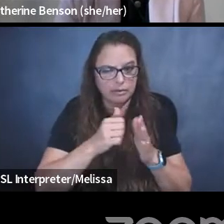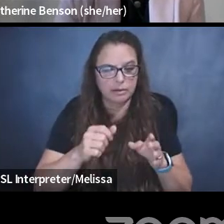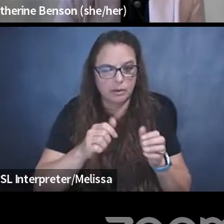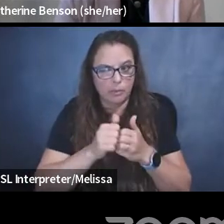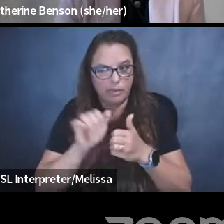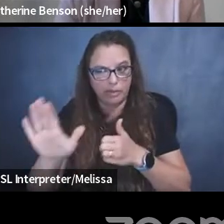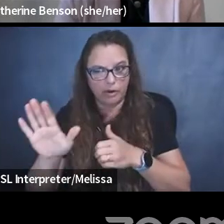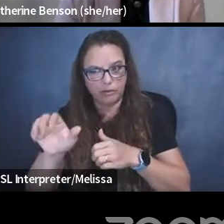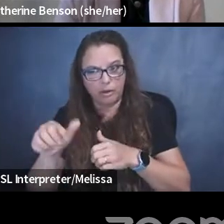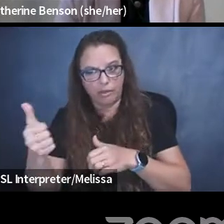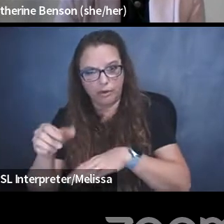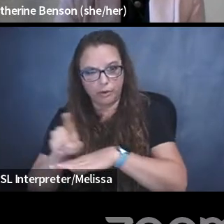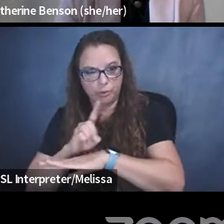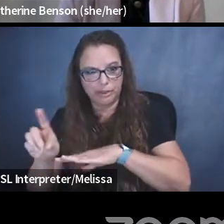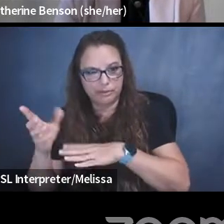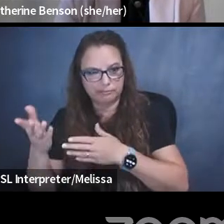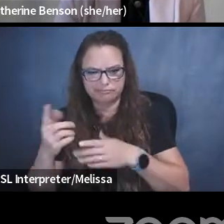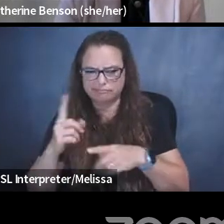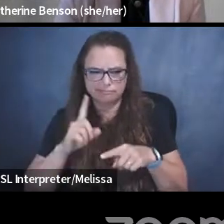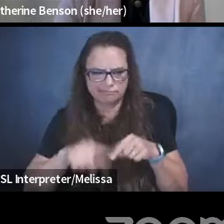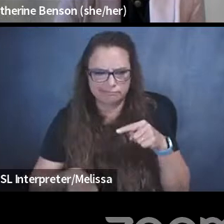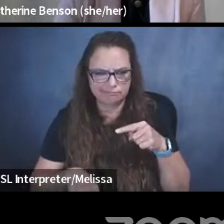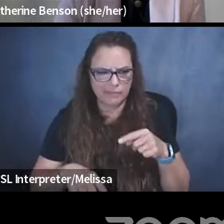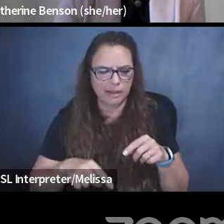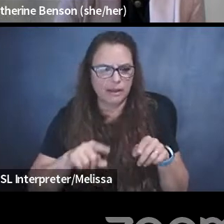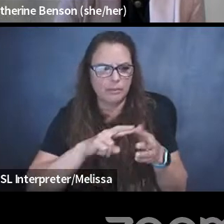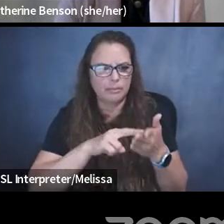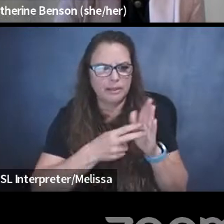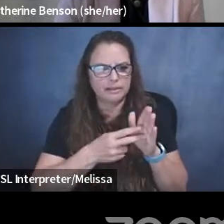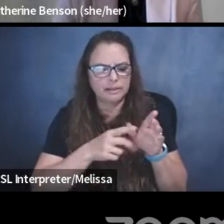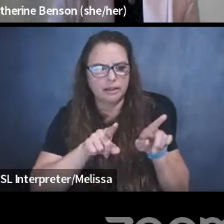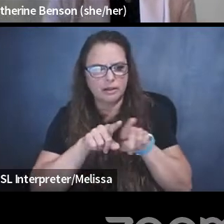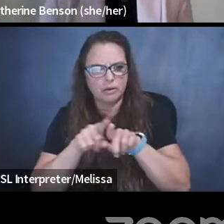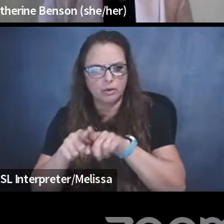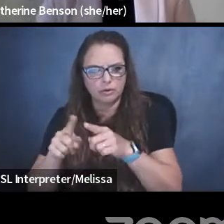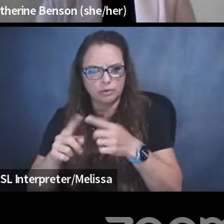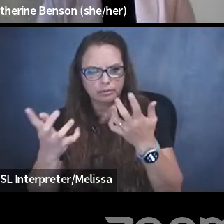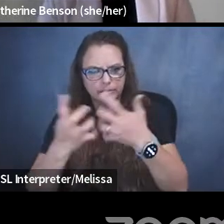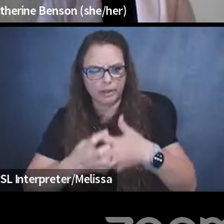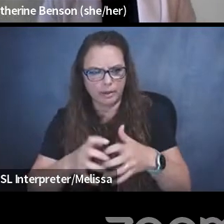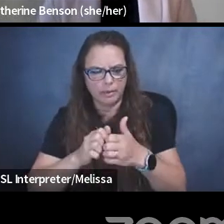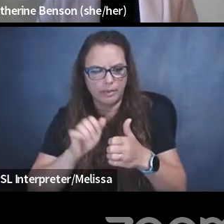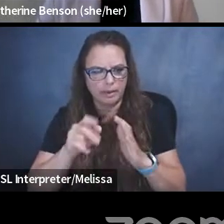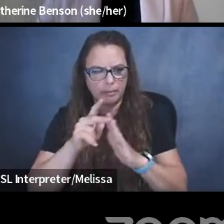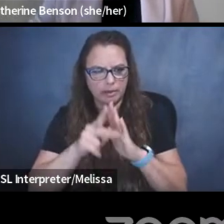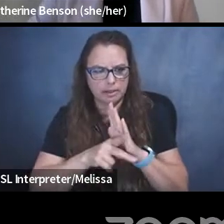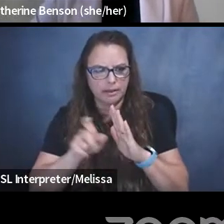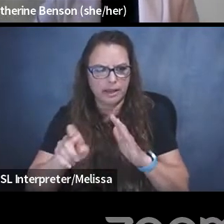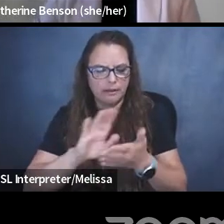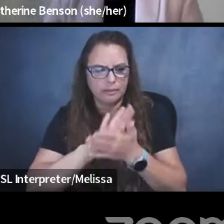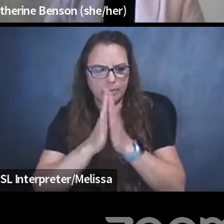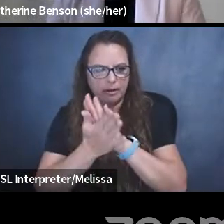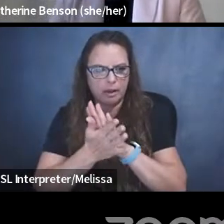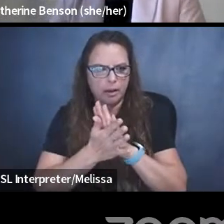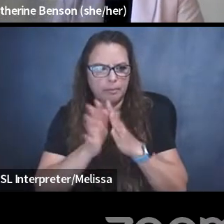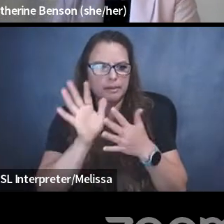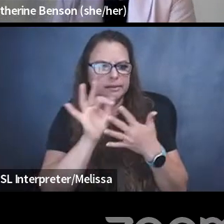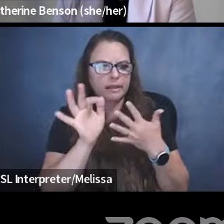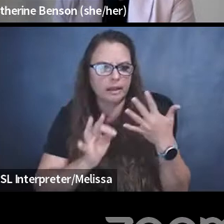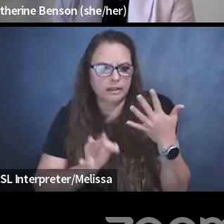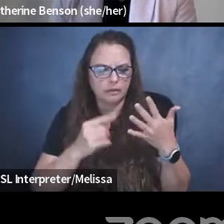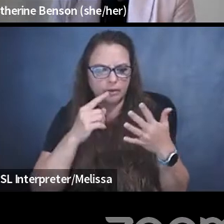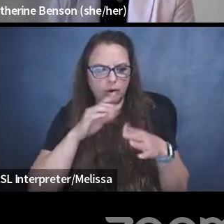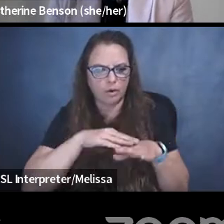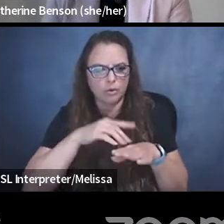can't, uh, which means in order to be compliance with this policy, they'll have to become selective in who they decide to